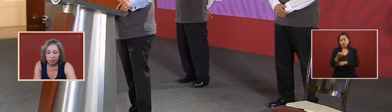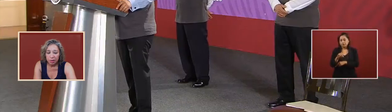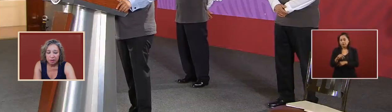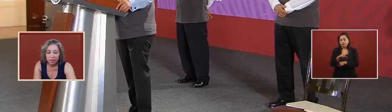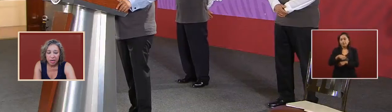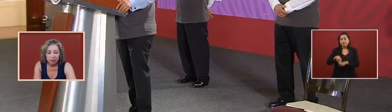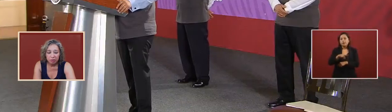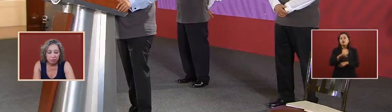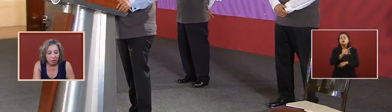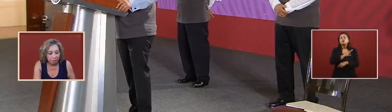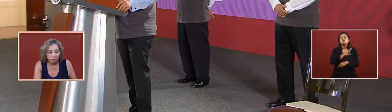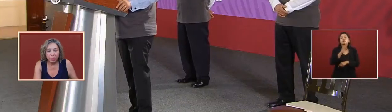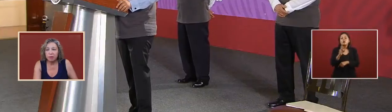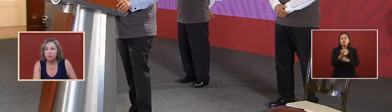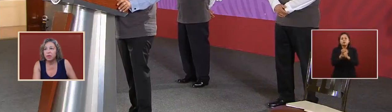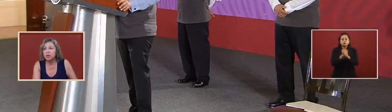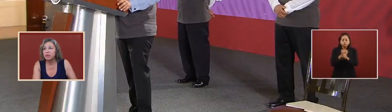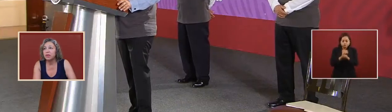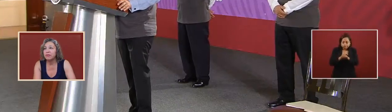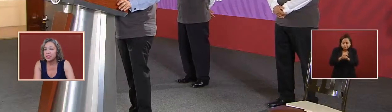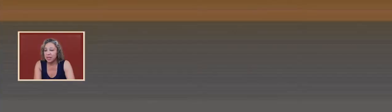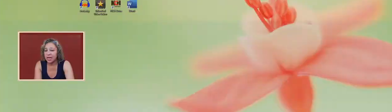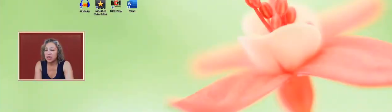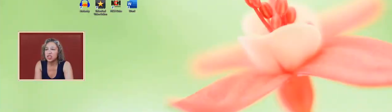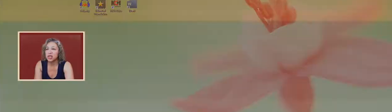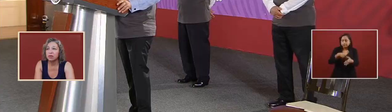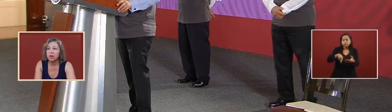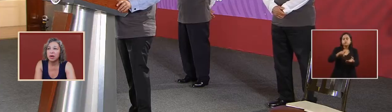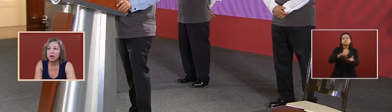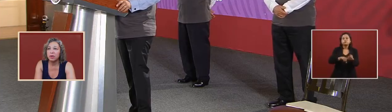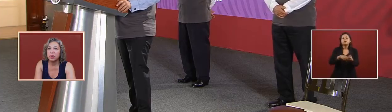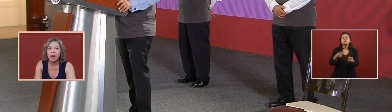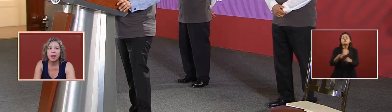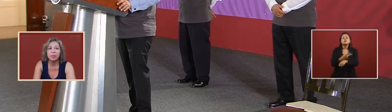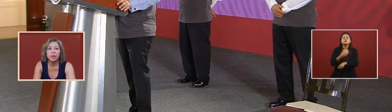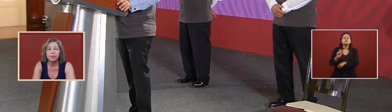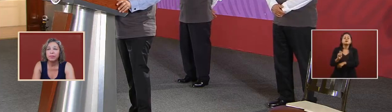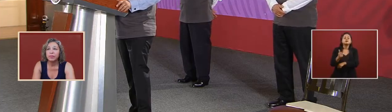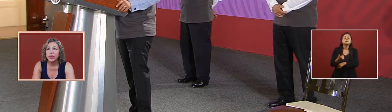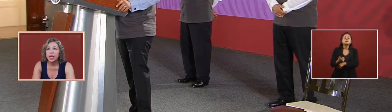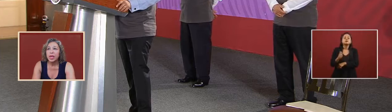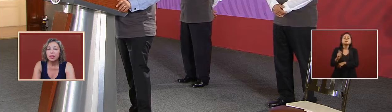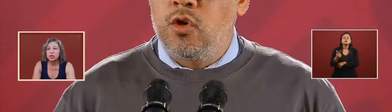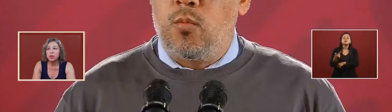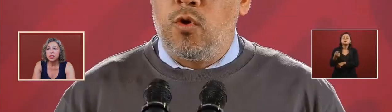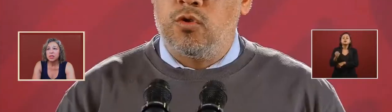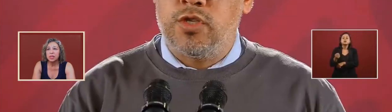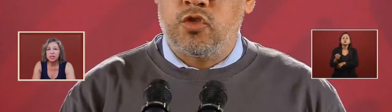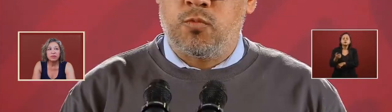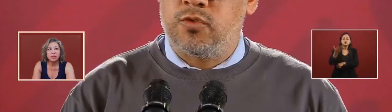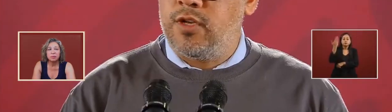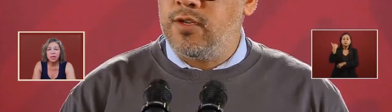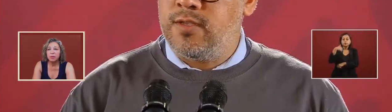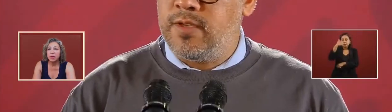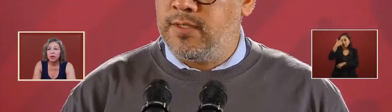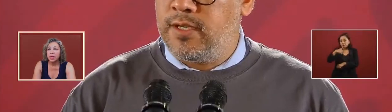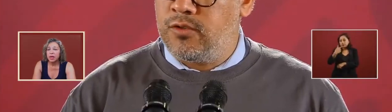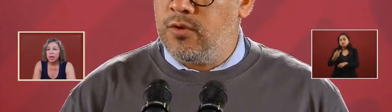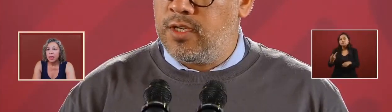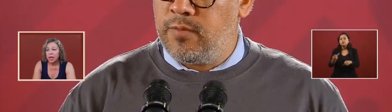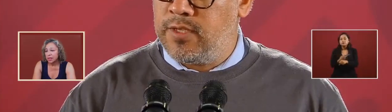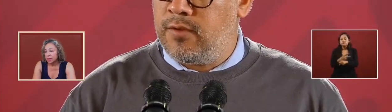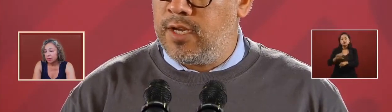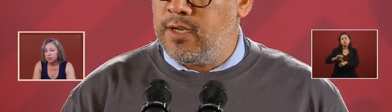global and integral uh view of uh the investigation regarding what happened the 26th of september